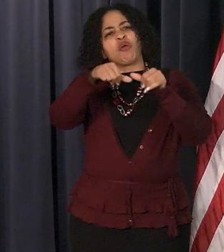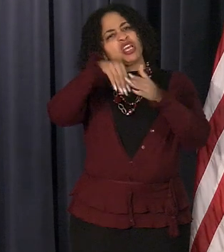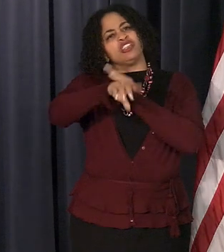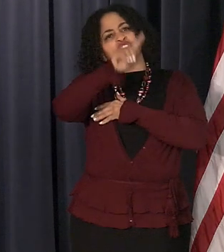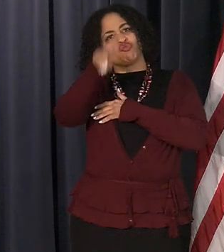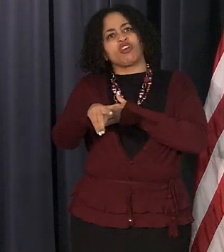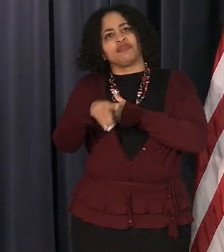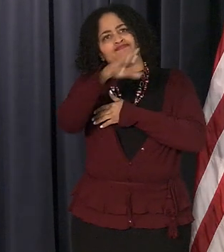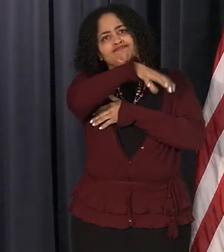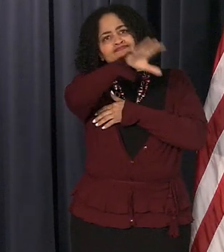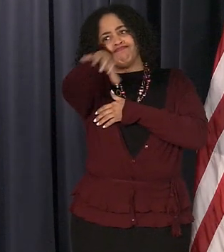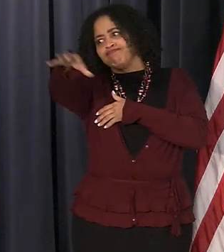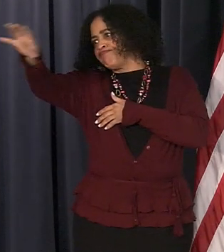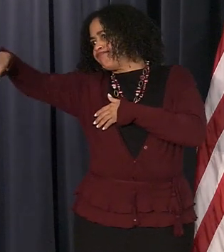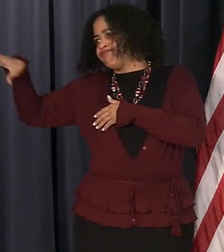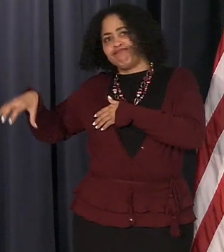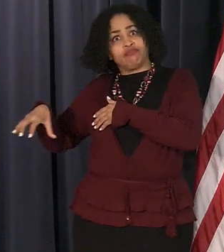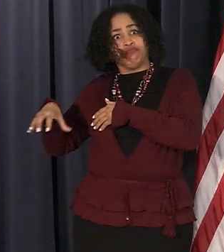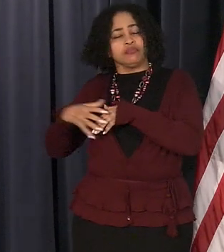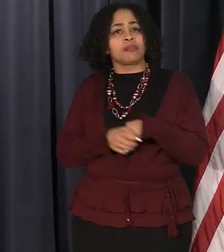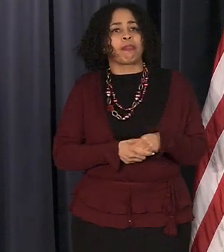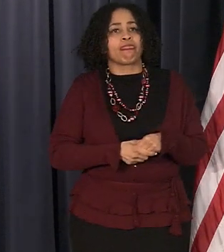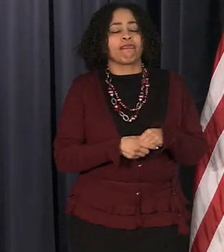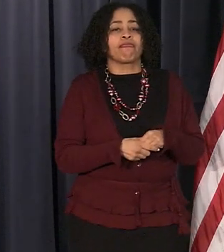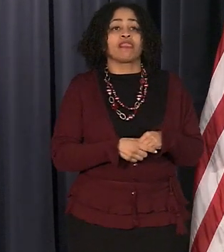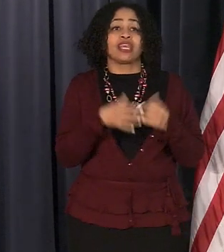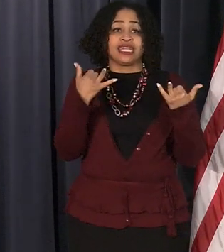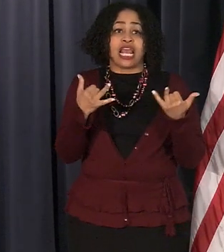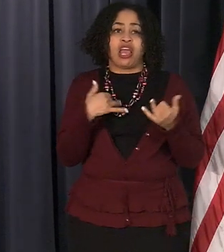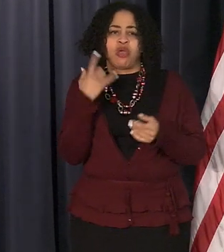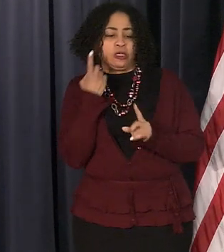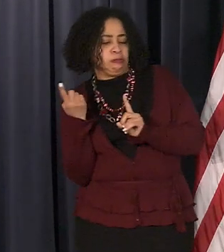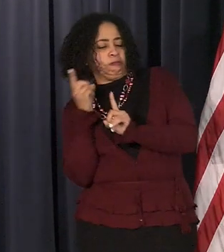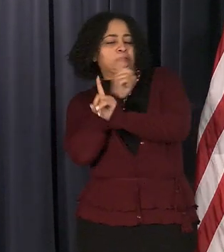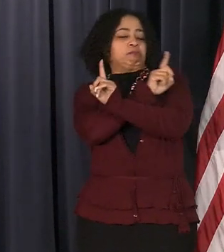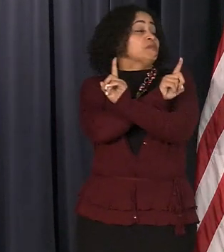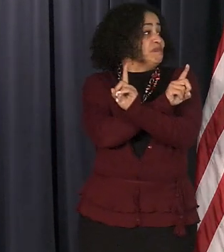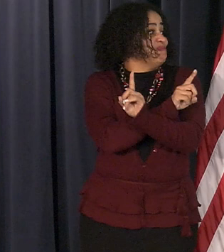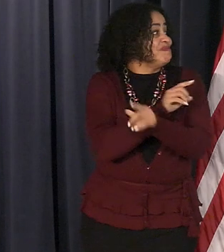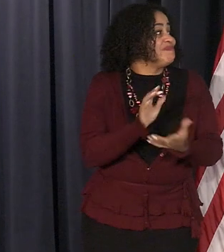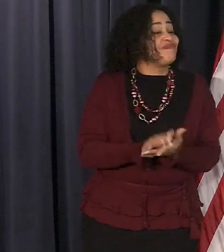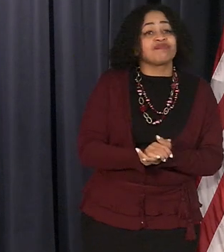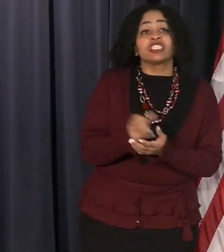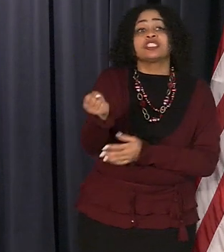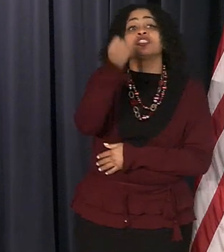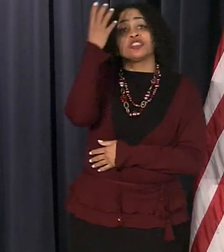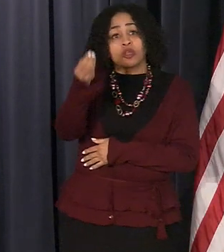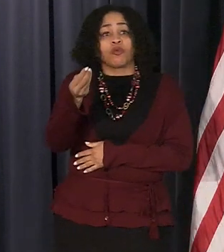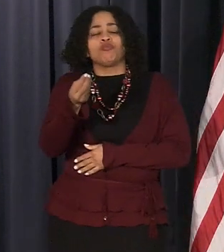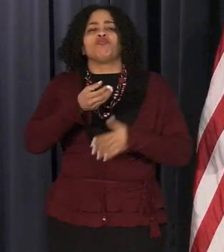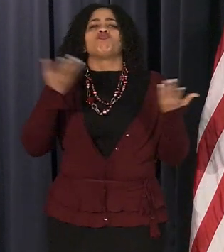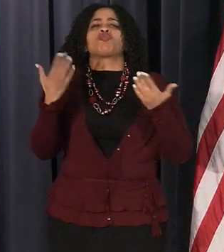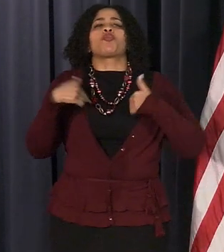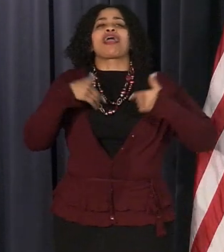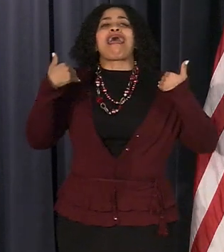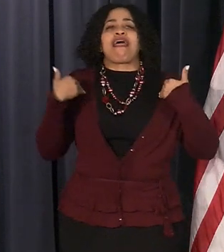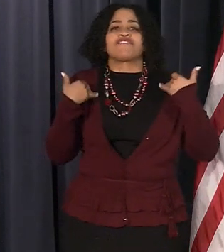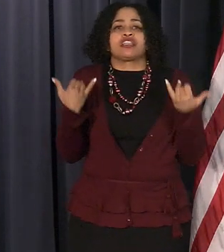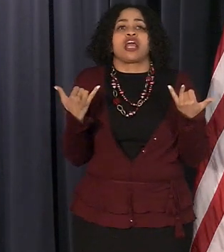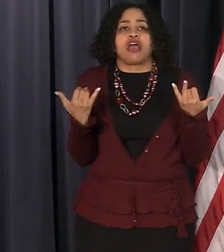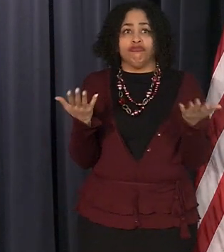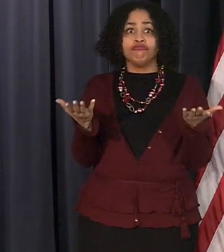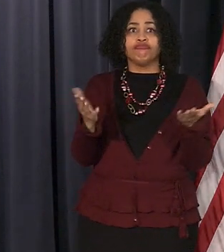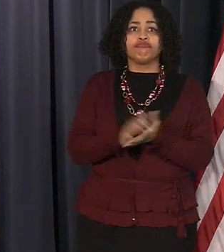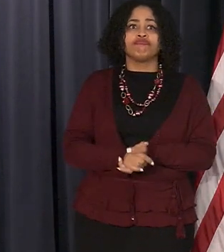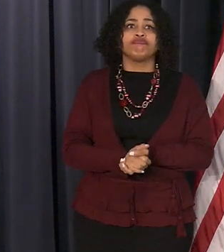so uh council member i'll slide over here and so here's what we've got we've got